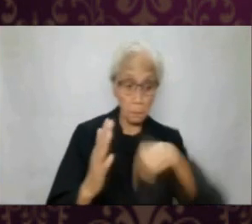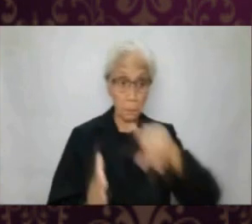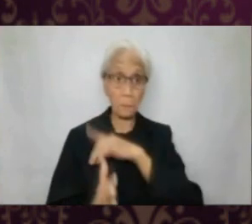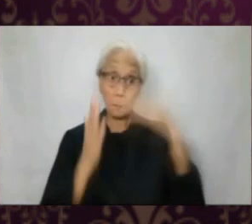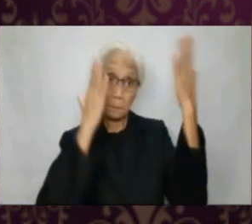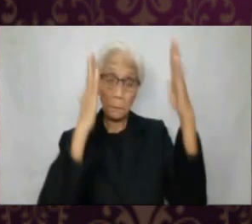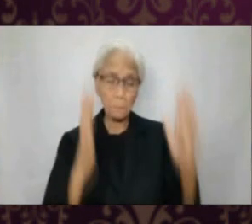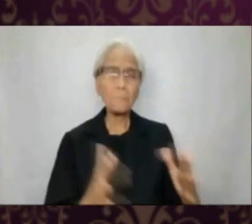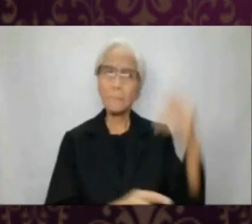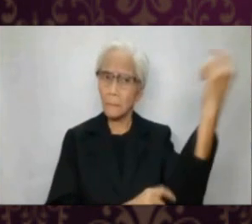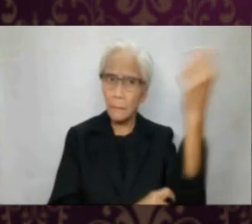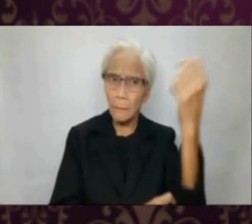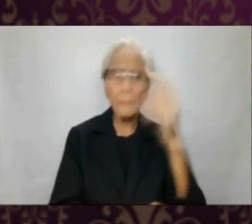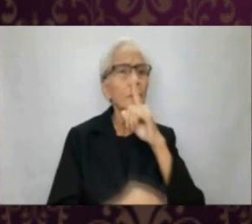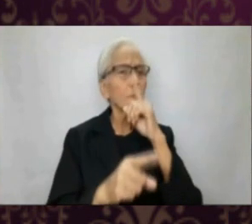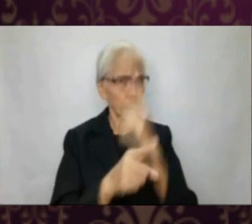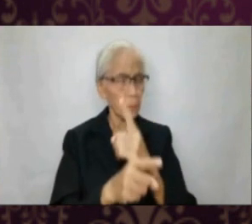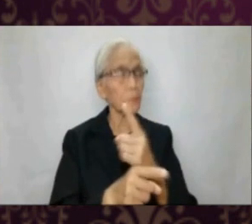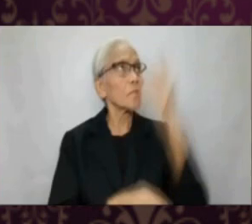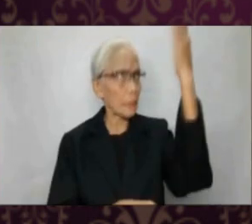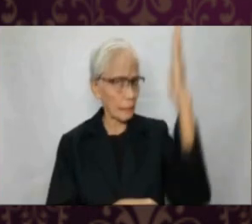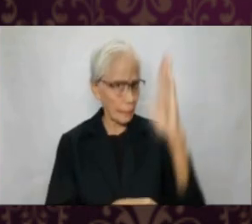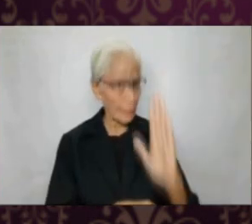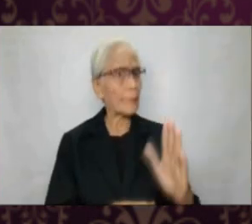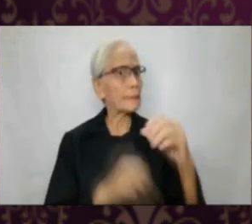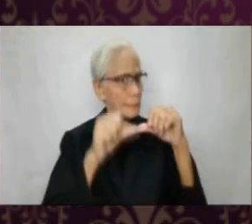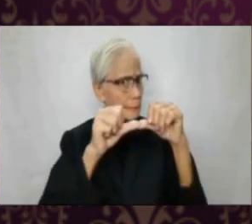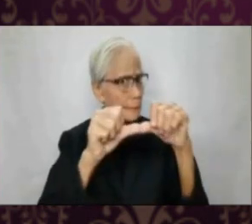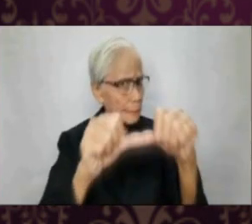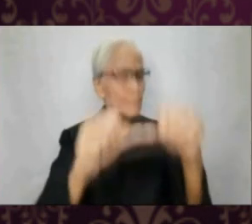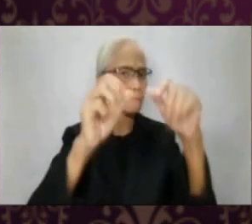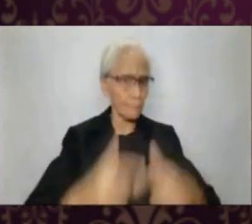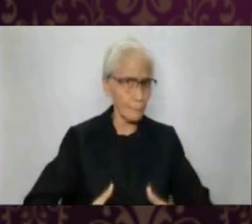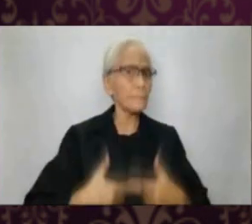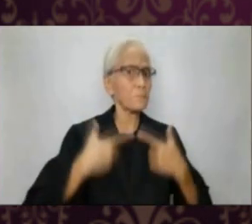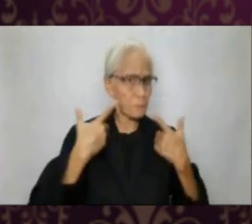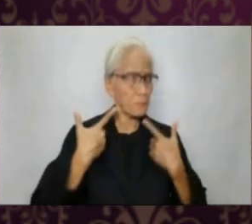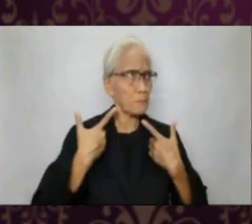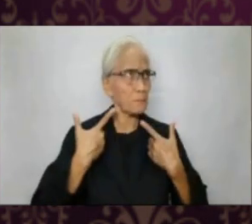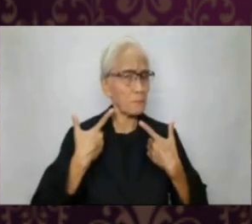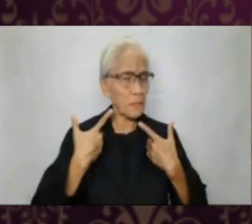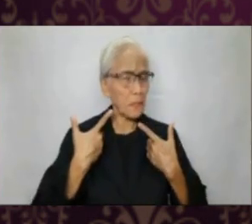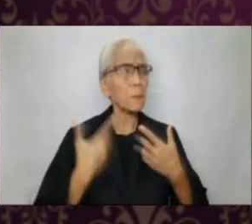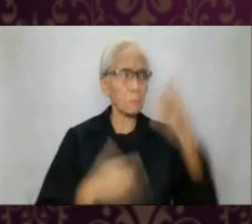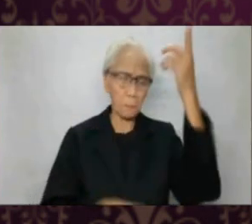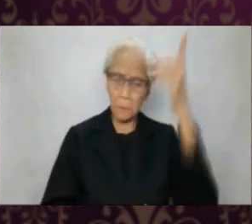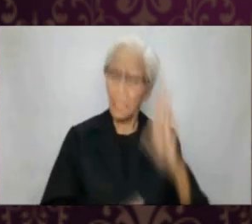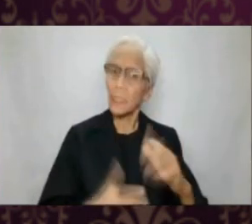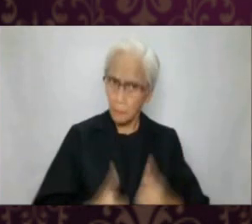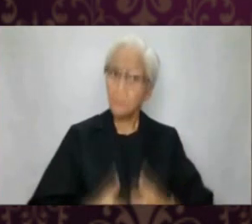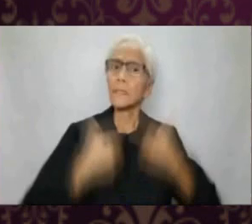Of course, the first proof that we are servants of God is to testify to the truth that God